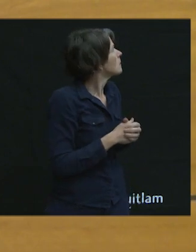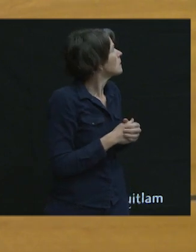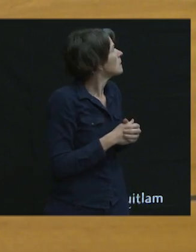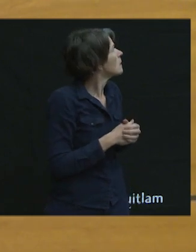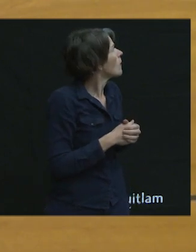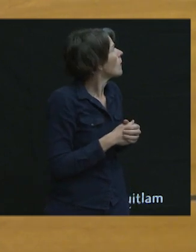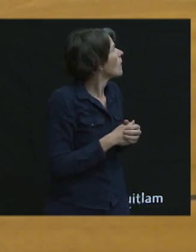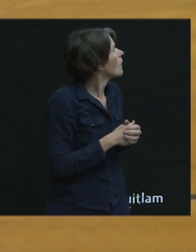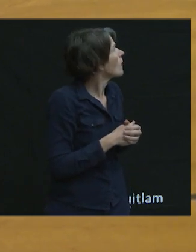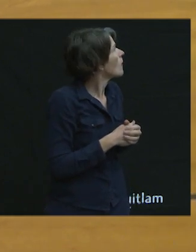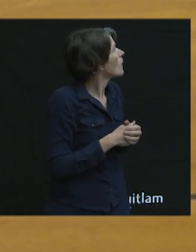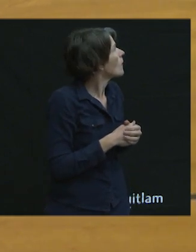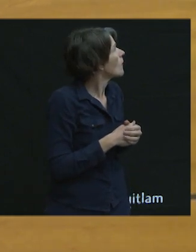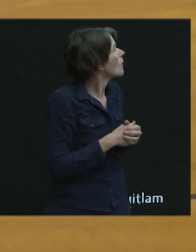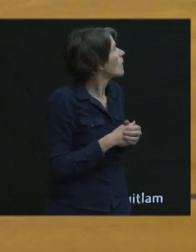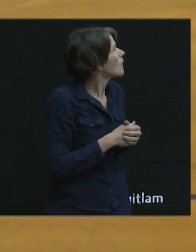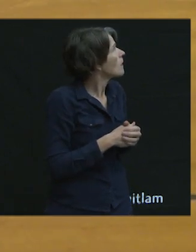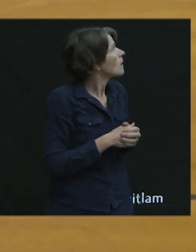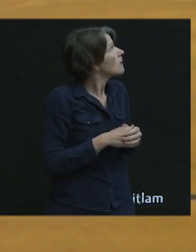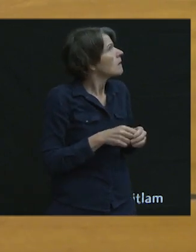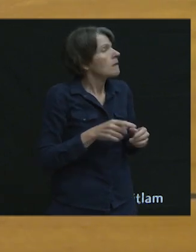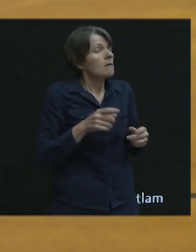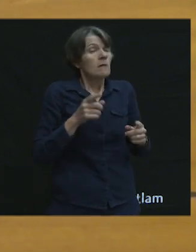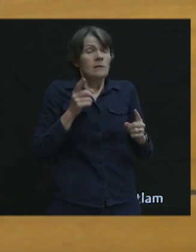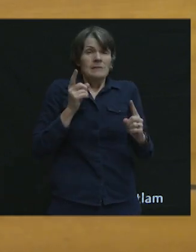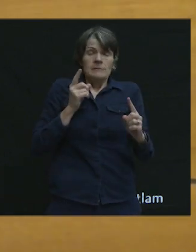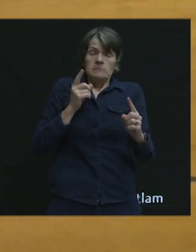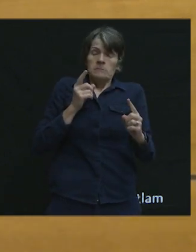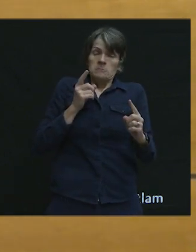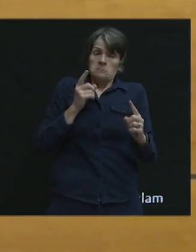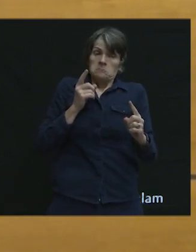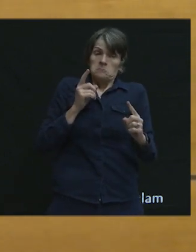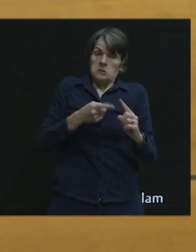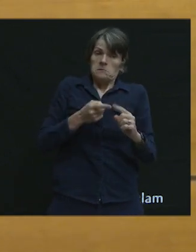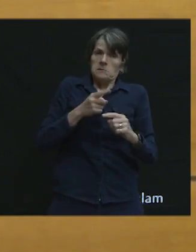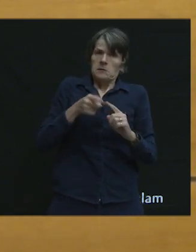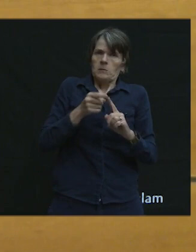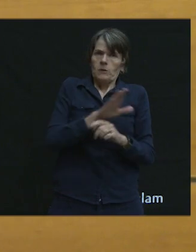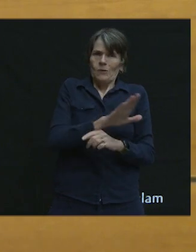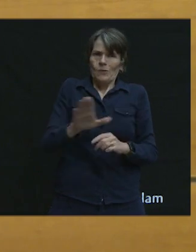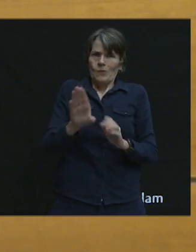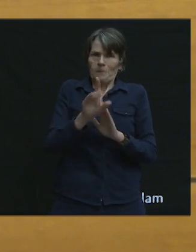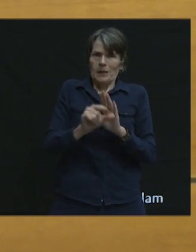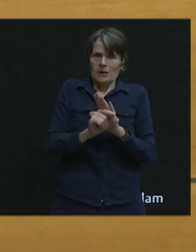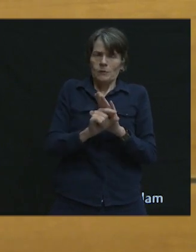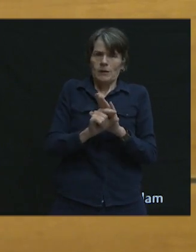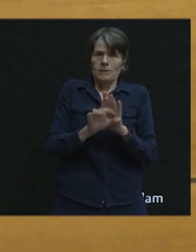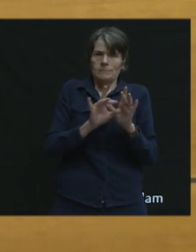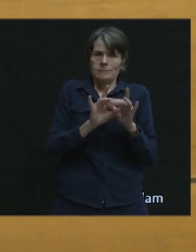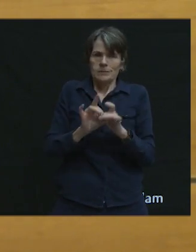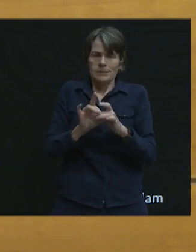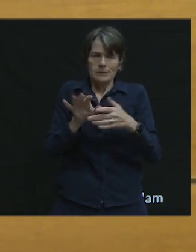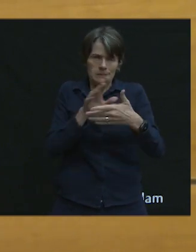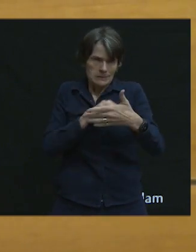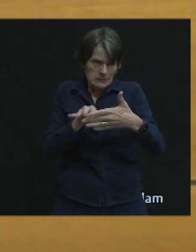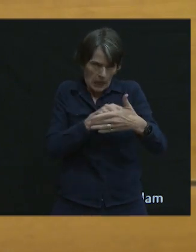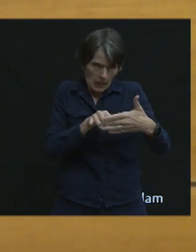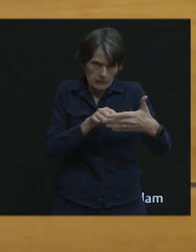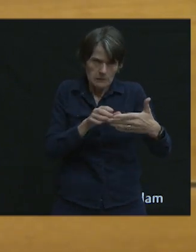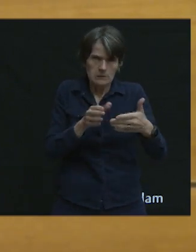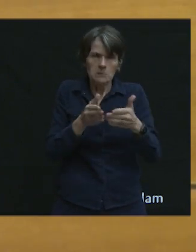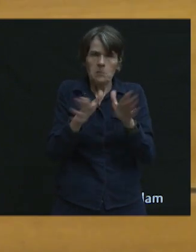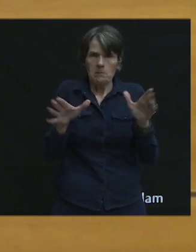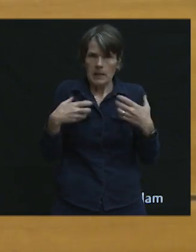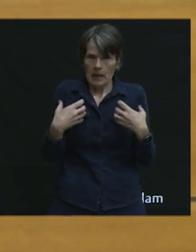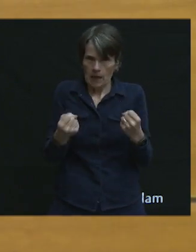based specifically on your background in academic study of public